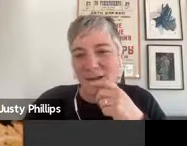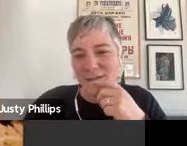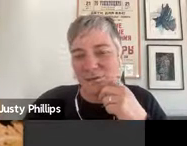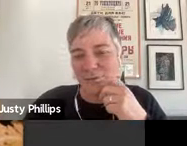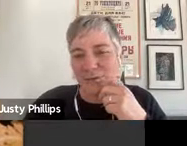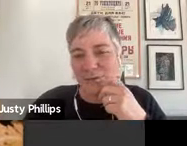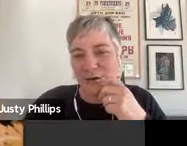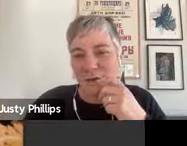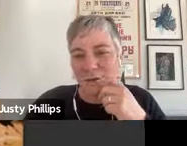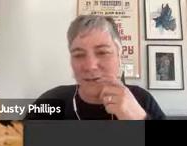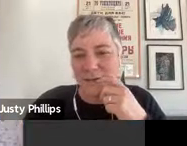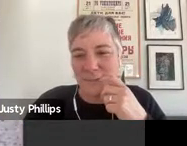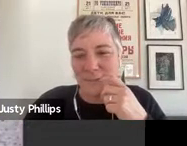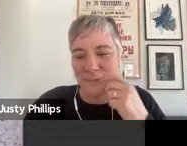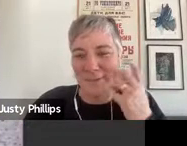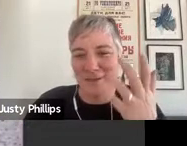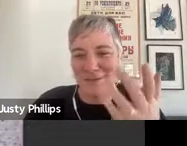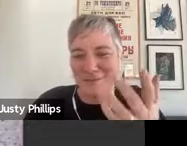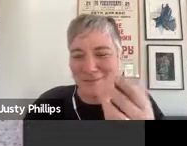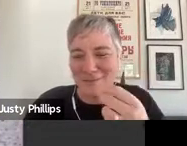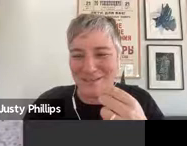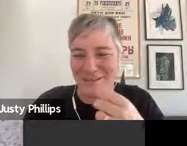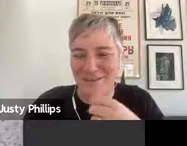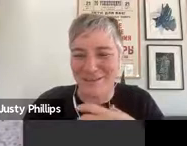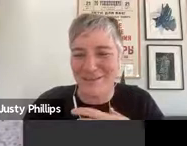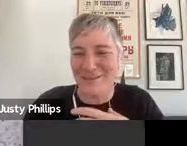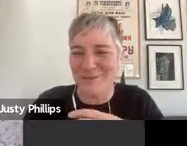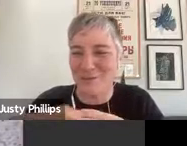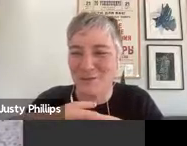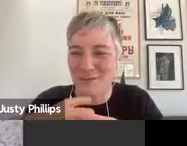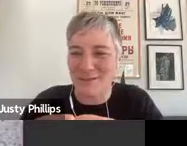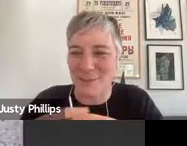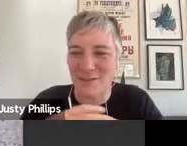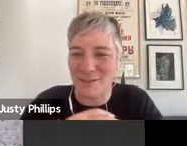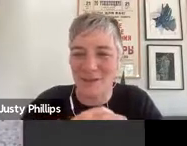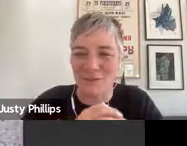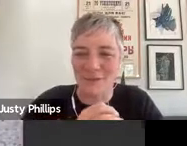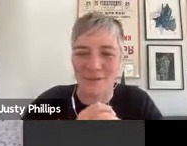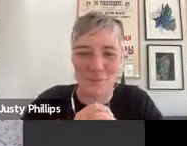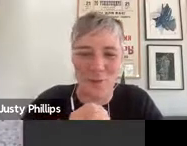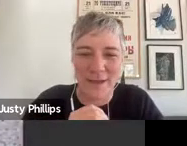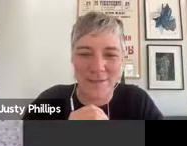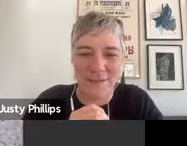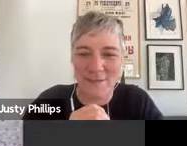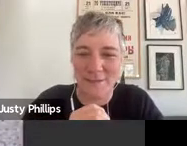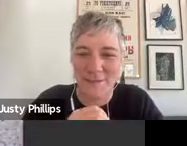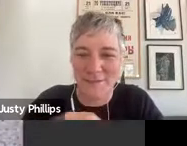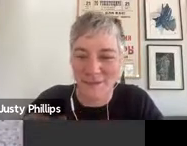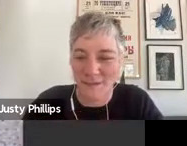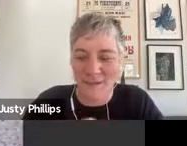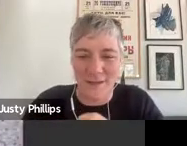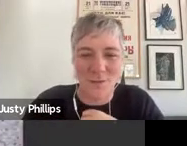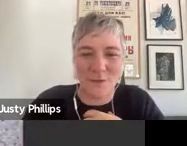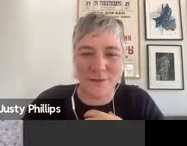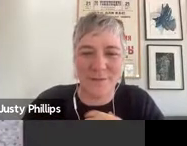Again, the idea of punching the holes, perhaps the idea was already there in these kind of drill explosion holes on the right hand side that you